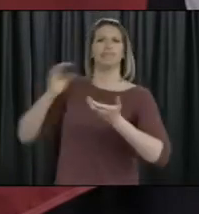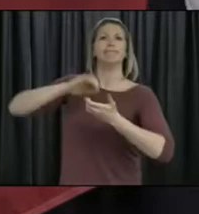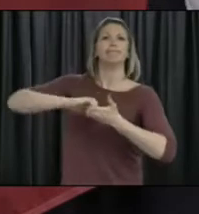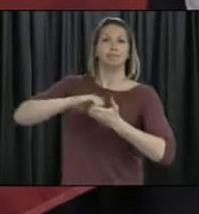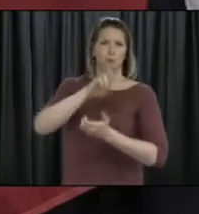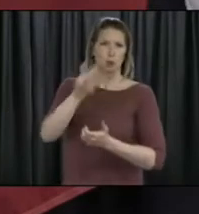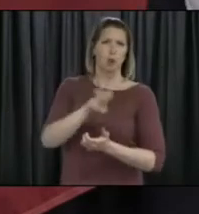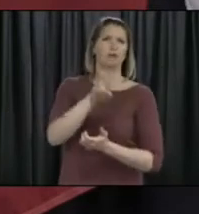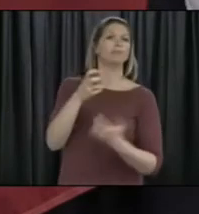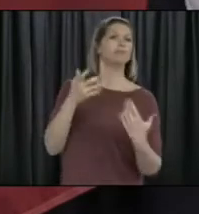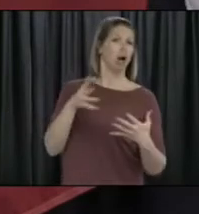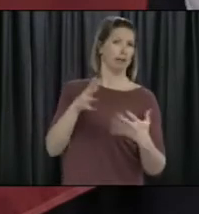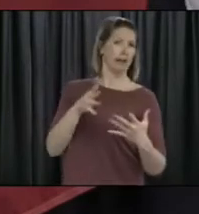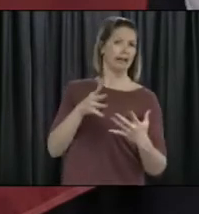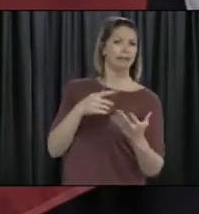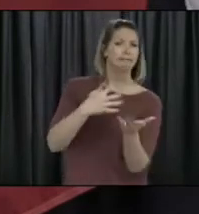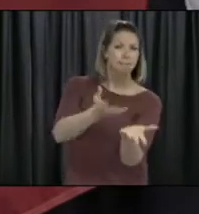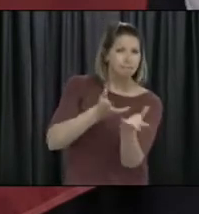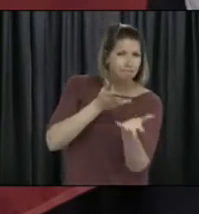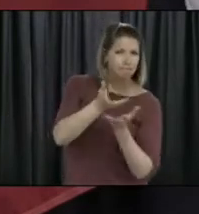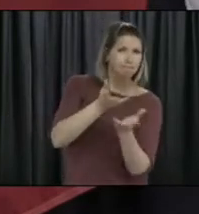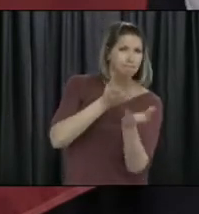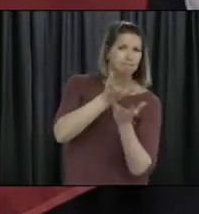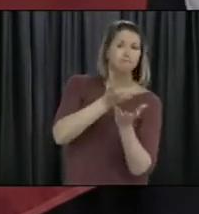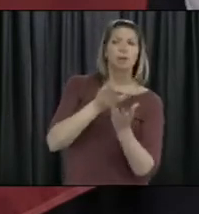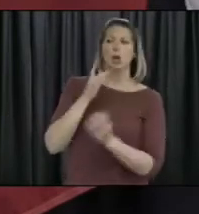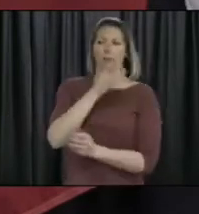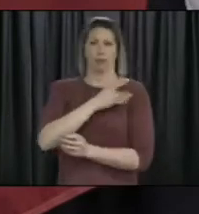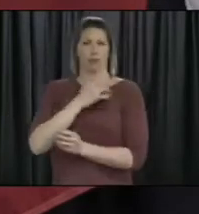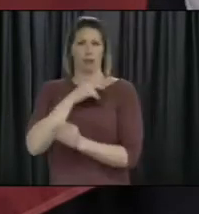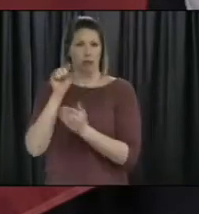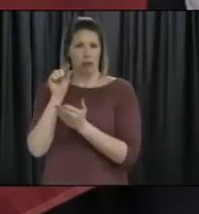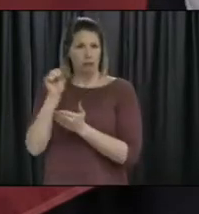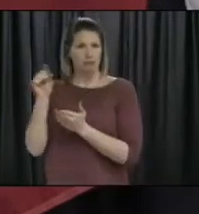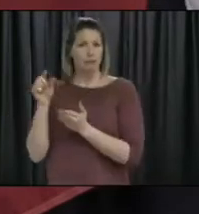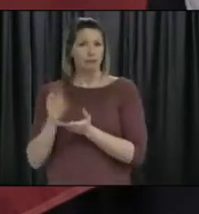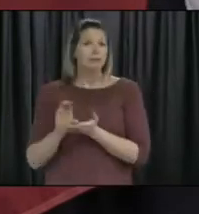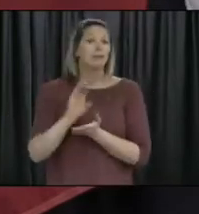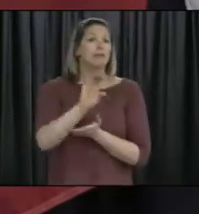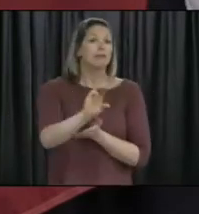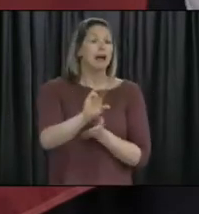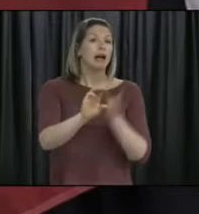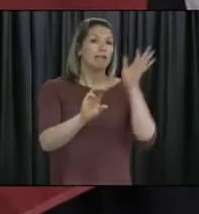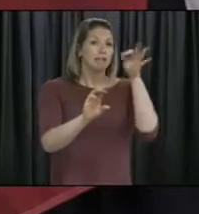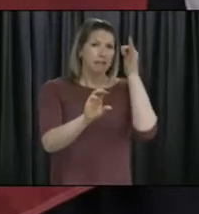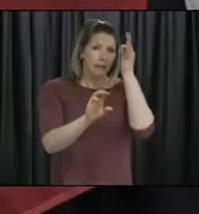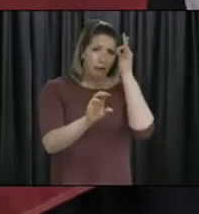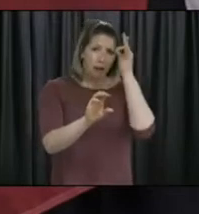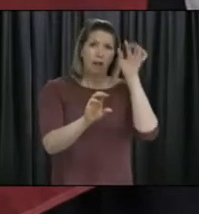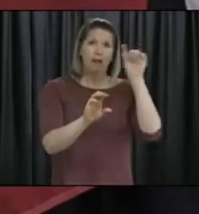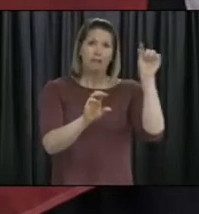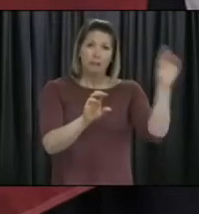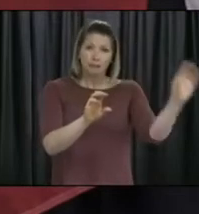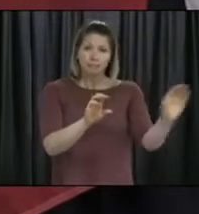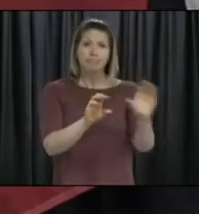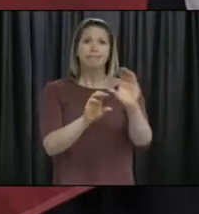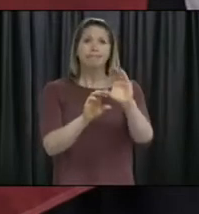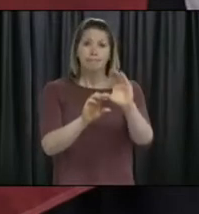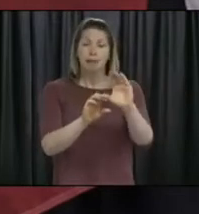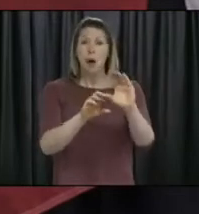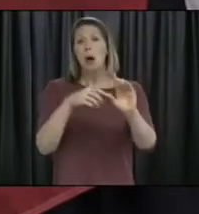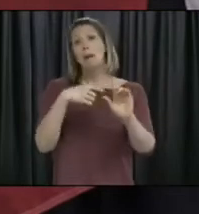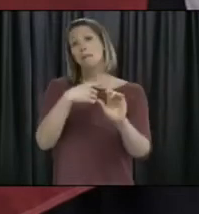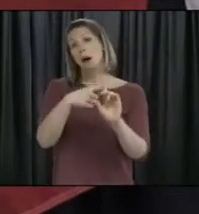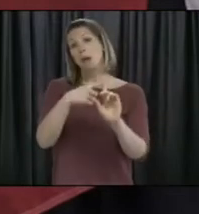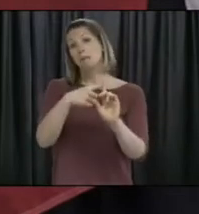require, you know, some support from the provincial government, some support from the federal government. And, of course, you know, maybe even regulatory changes, you know, could be